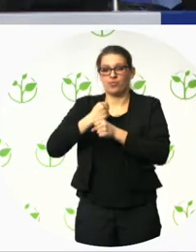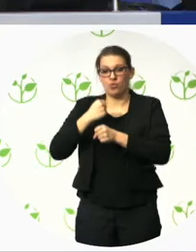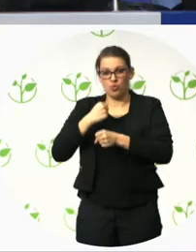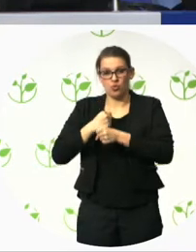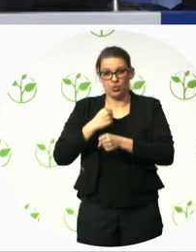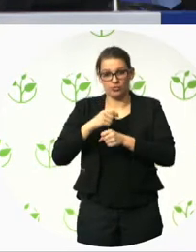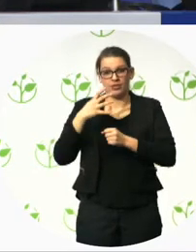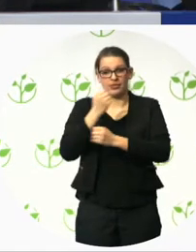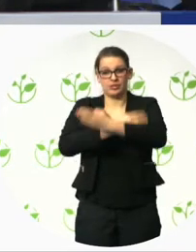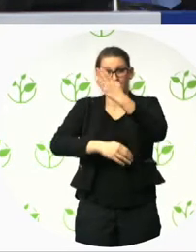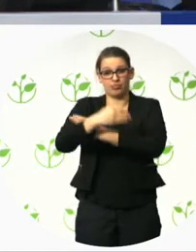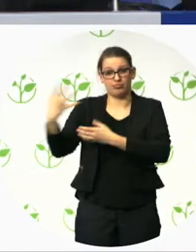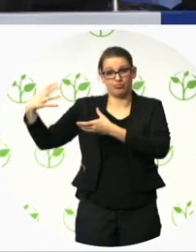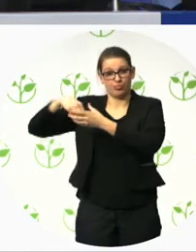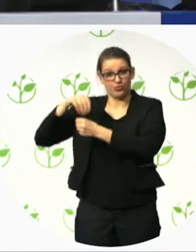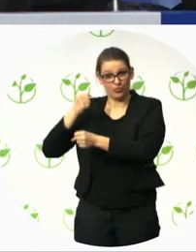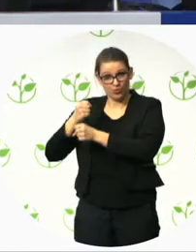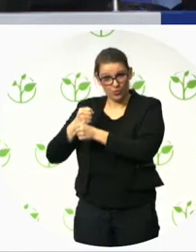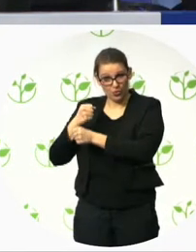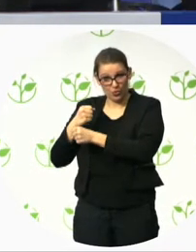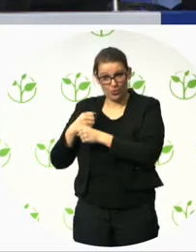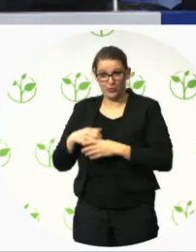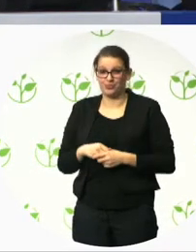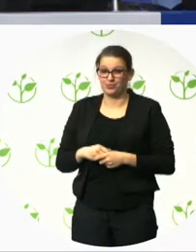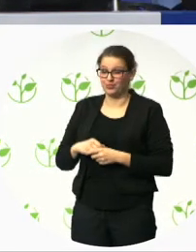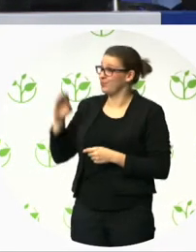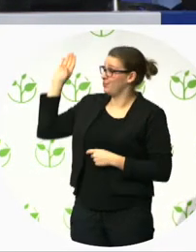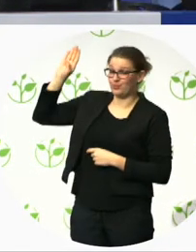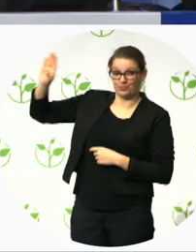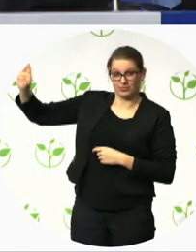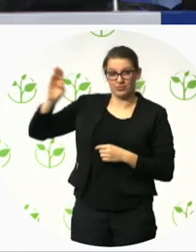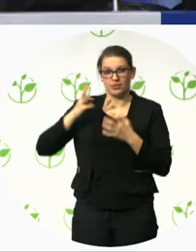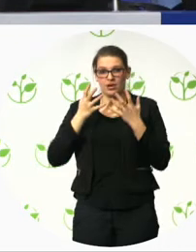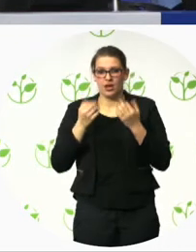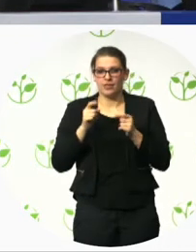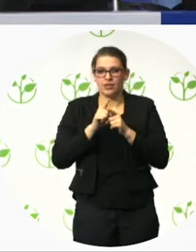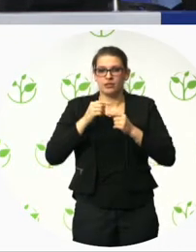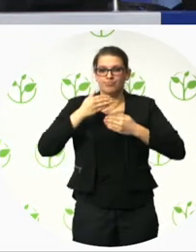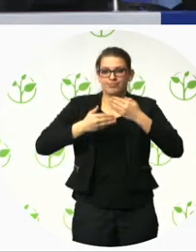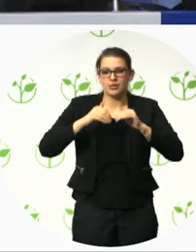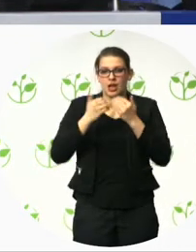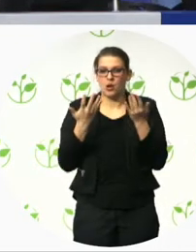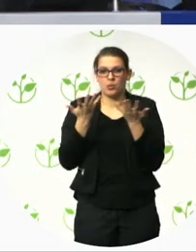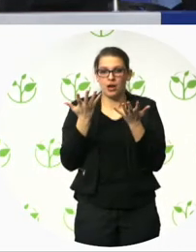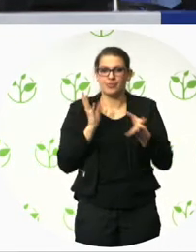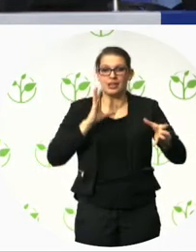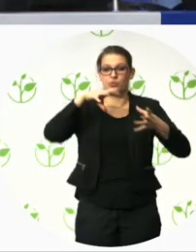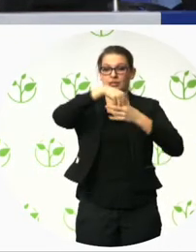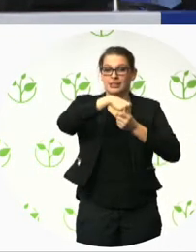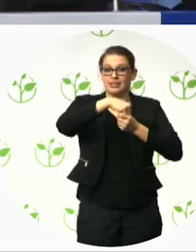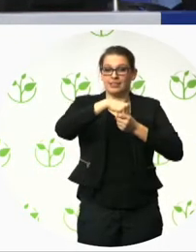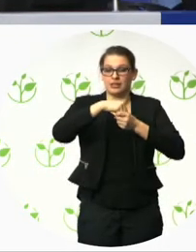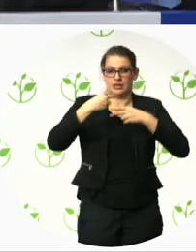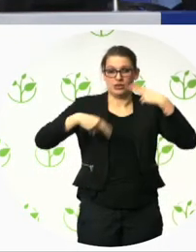a newly developed curb stone and a sidewalk, um, for Midtown-Altona. And now all public